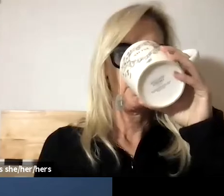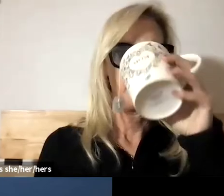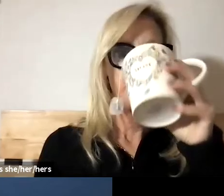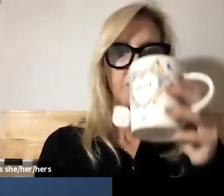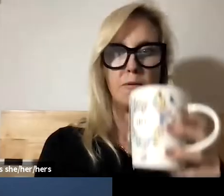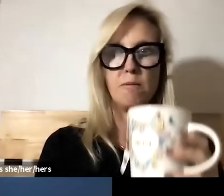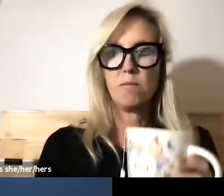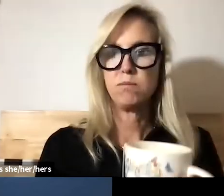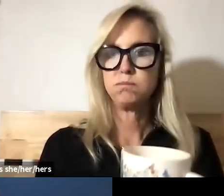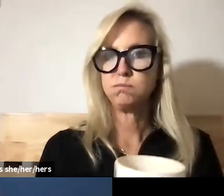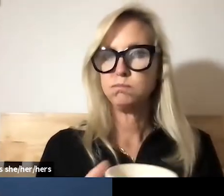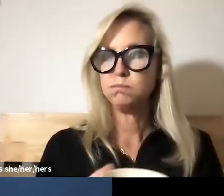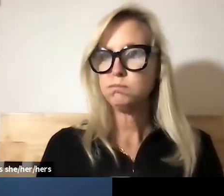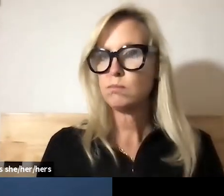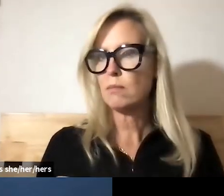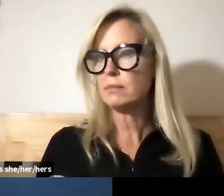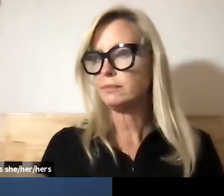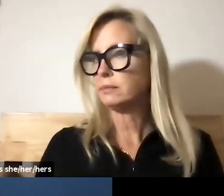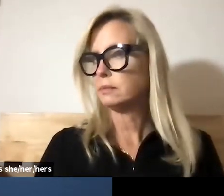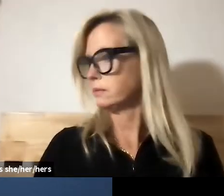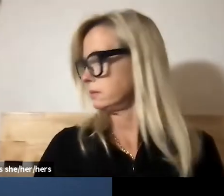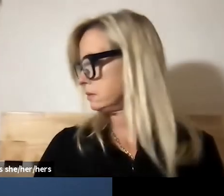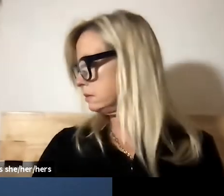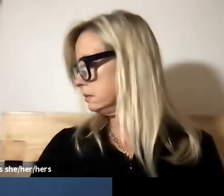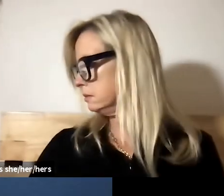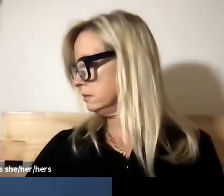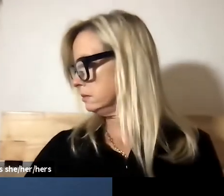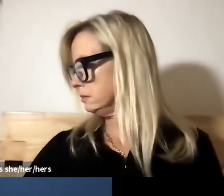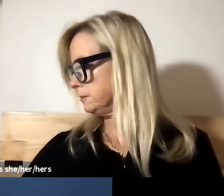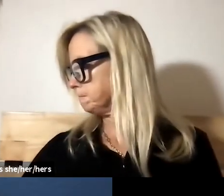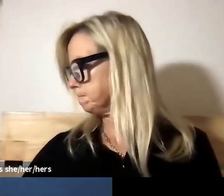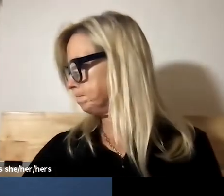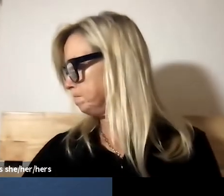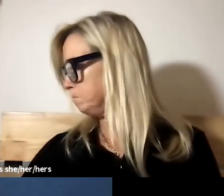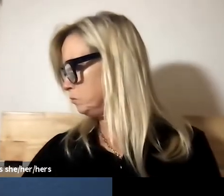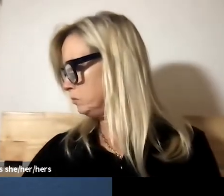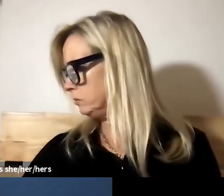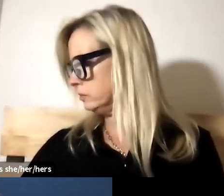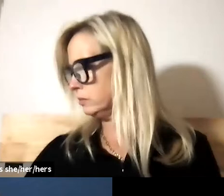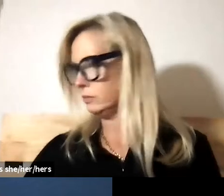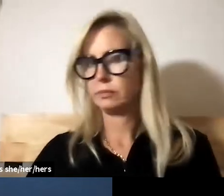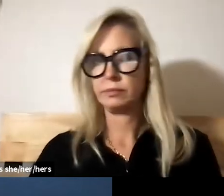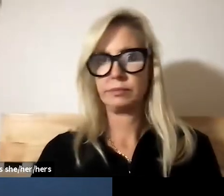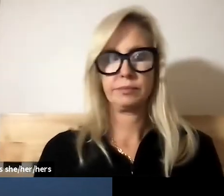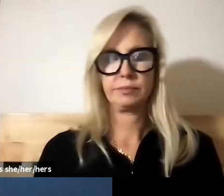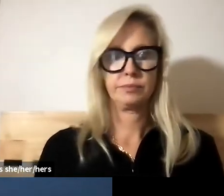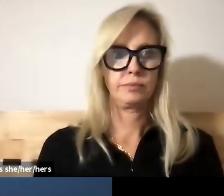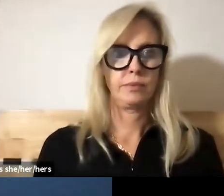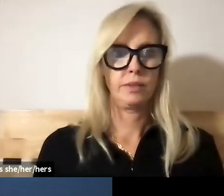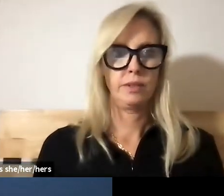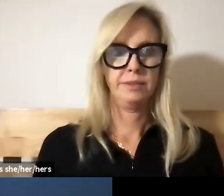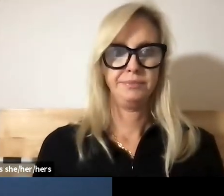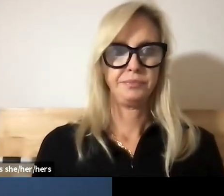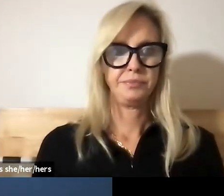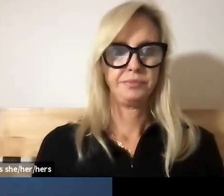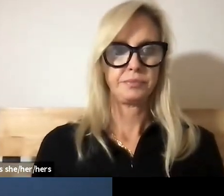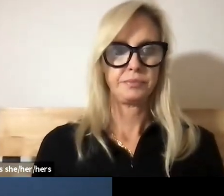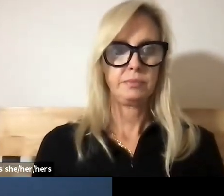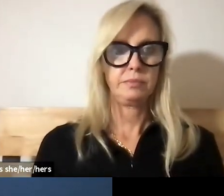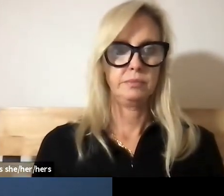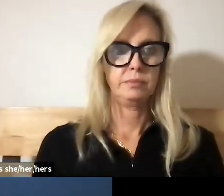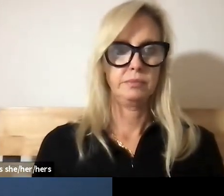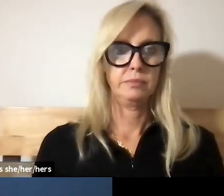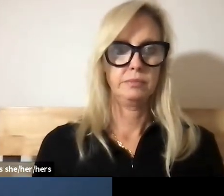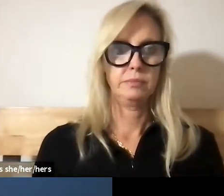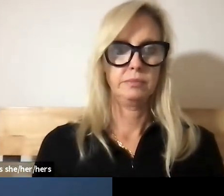creating incredible theater sets from carrie the musical at santa barbara high clue at san